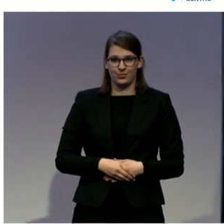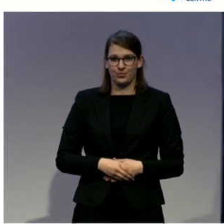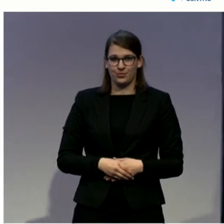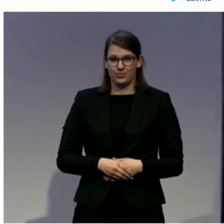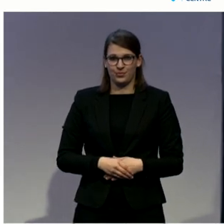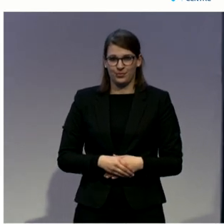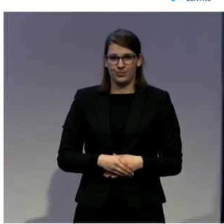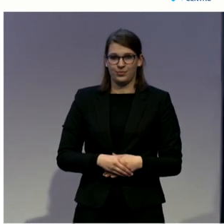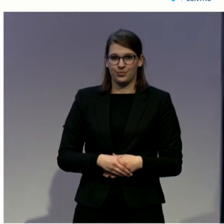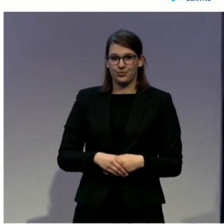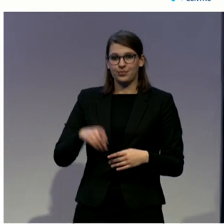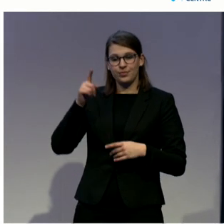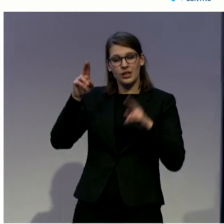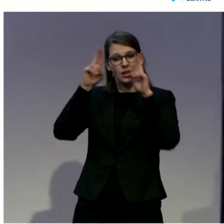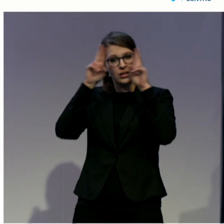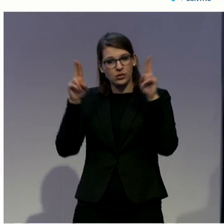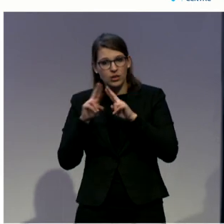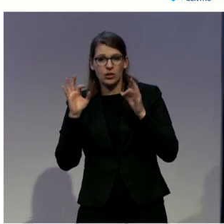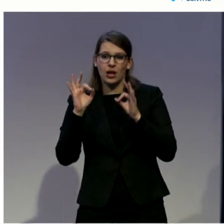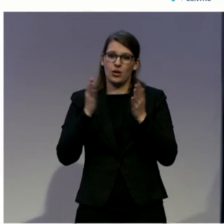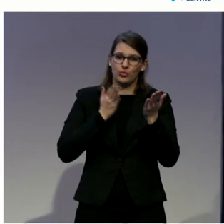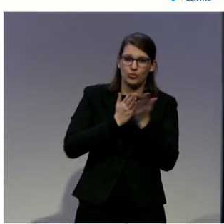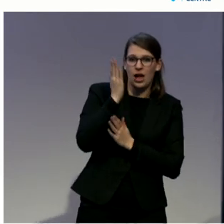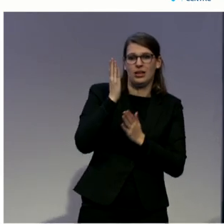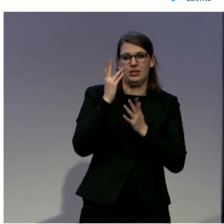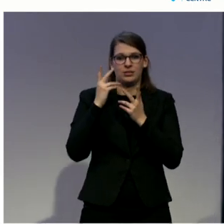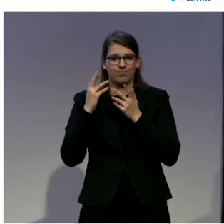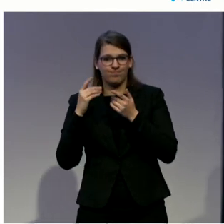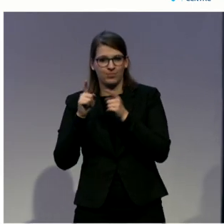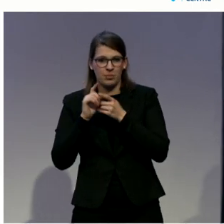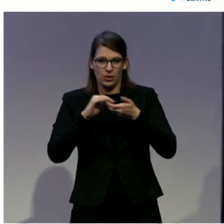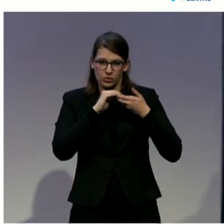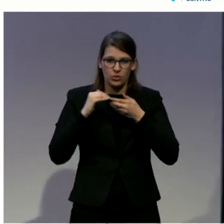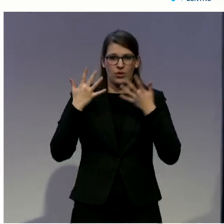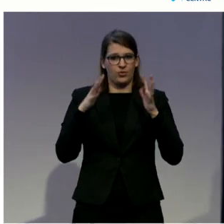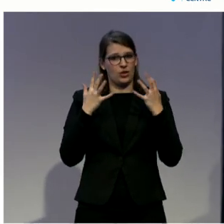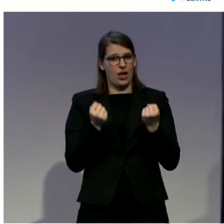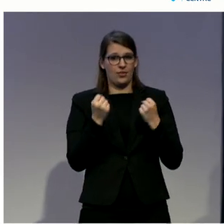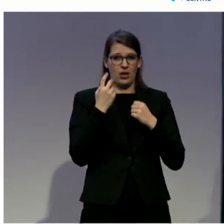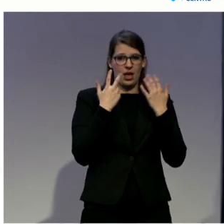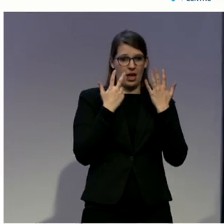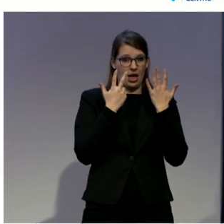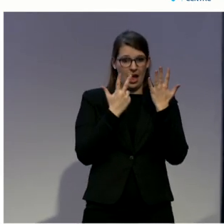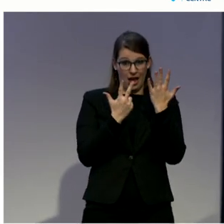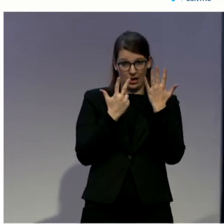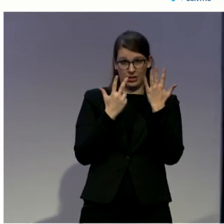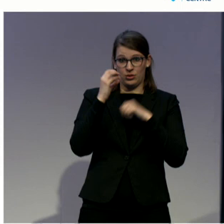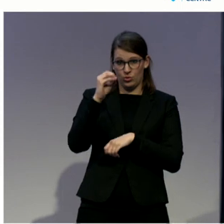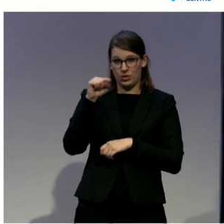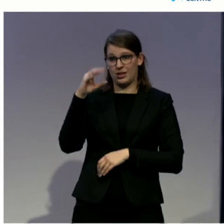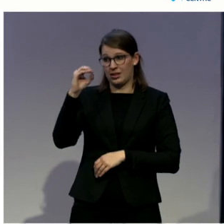of 80,000 lawyers involving 190 bar associations and law societies spanning